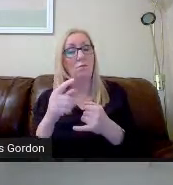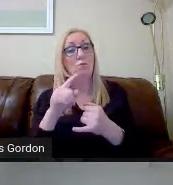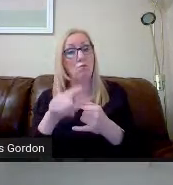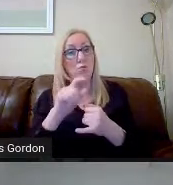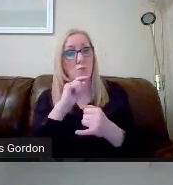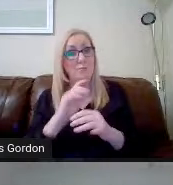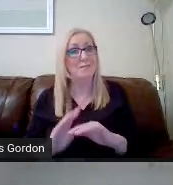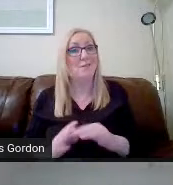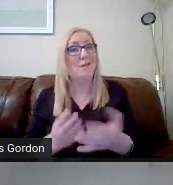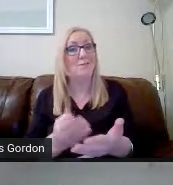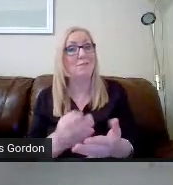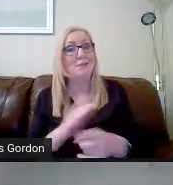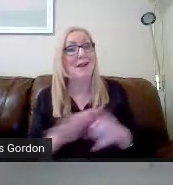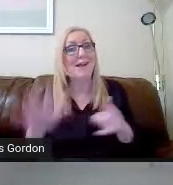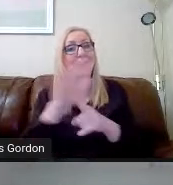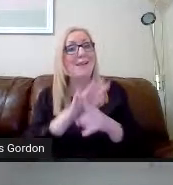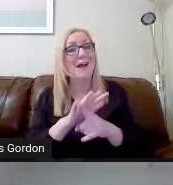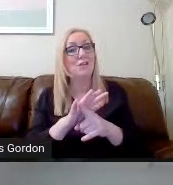level.